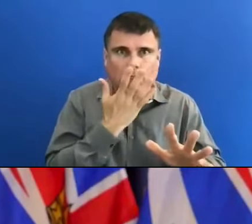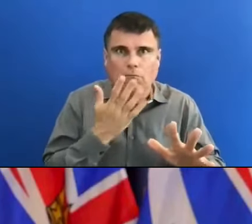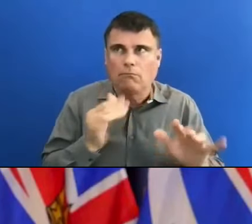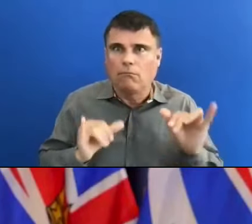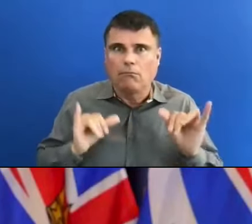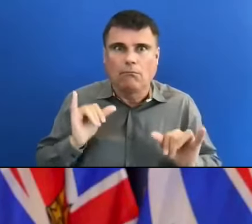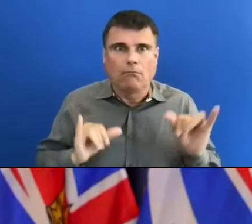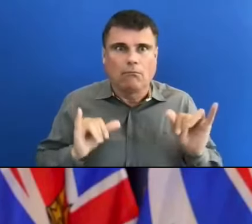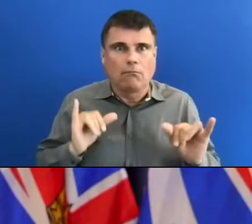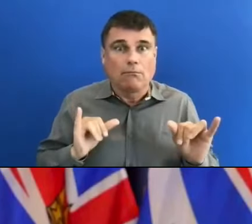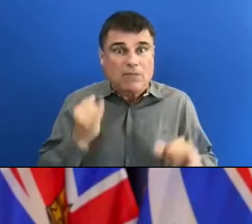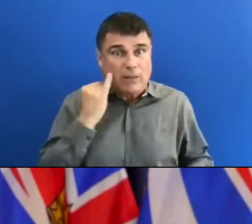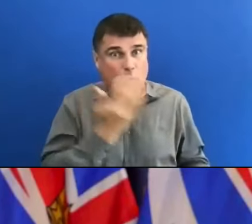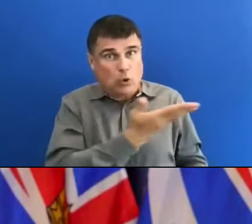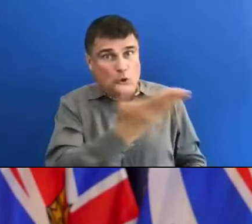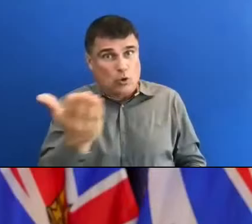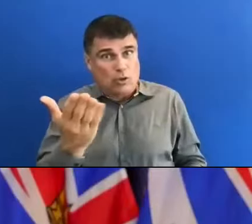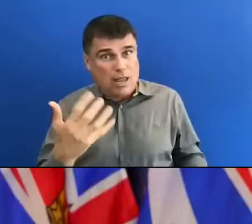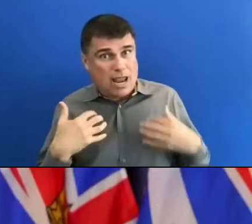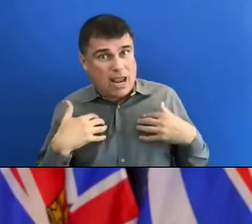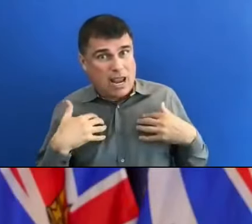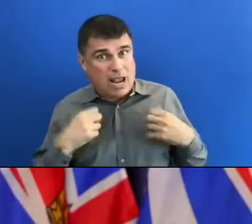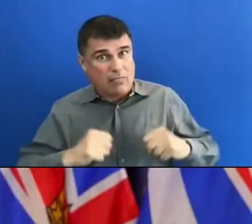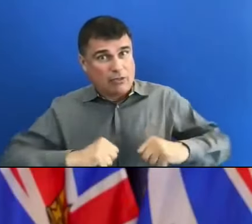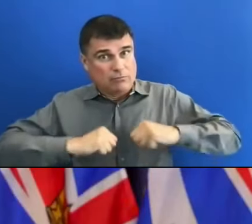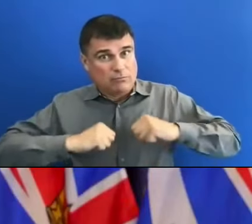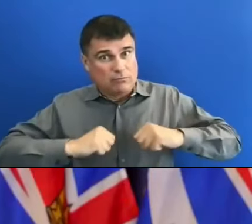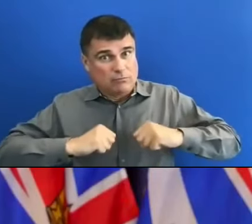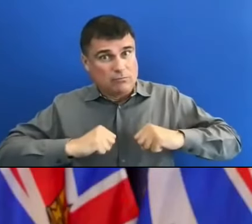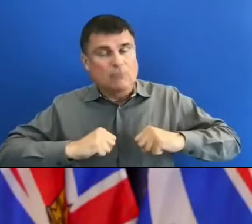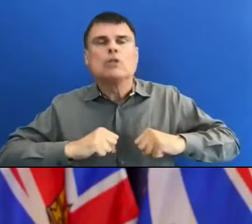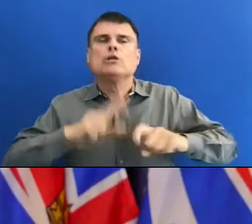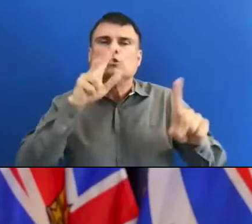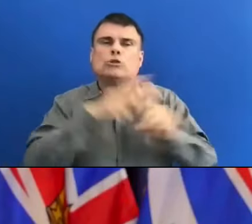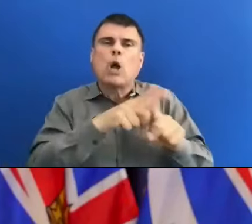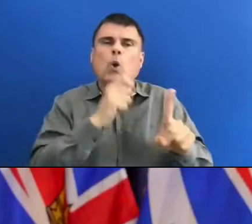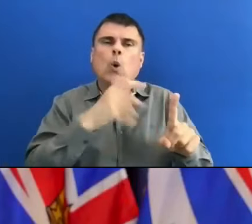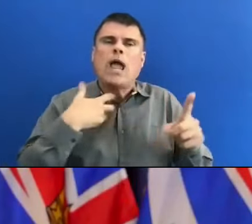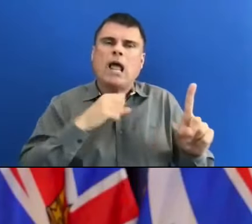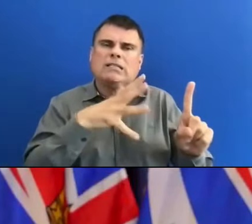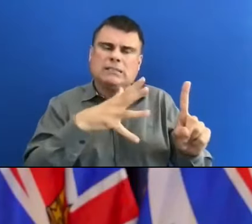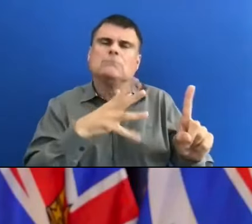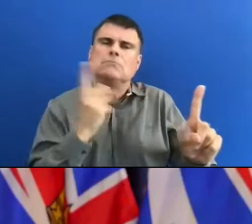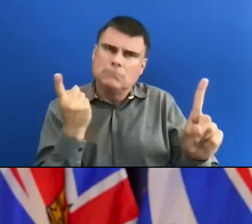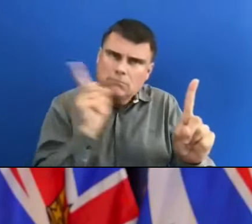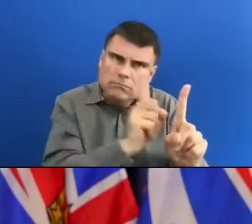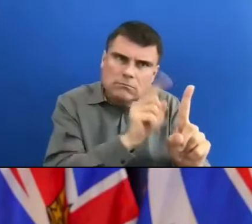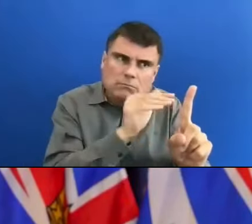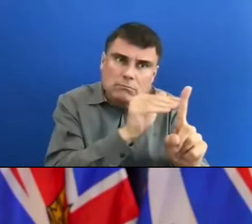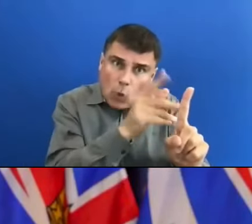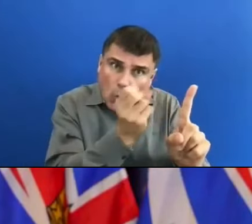able, we should check on those that may not be. Going back to the phone lines, Lisa Houston, News 1130.